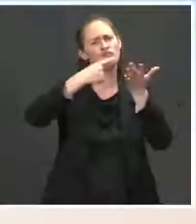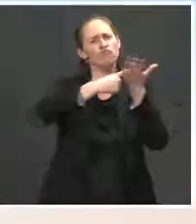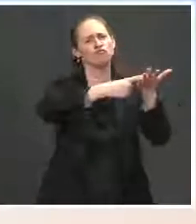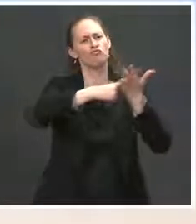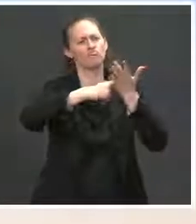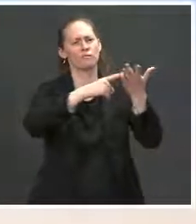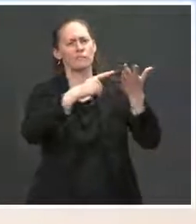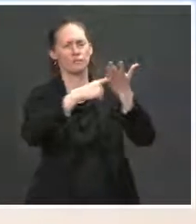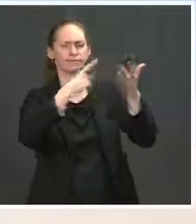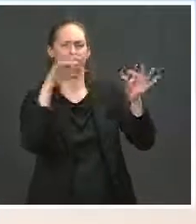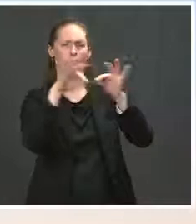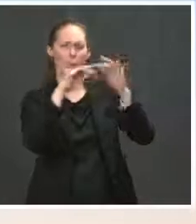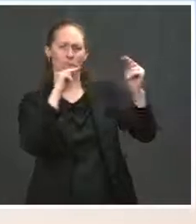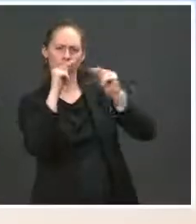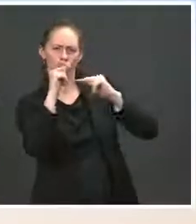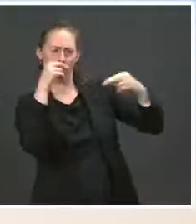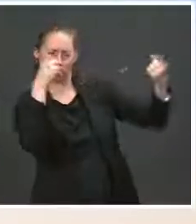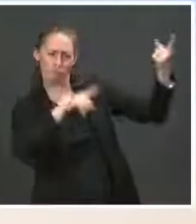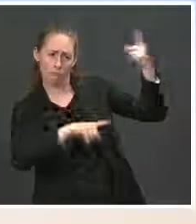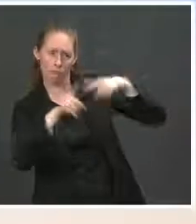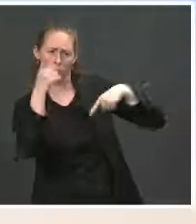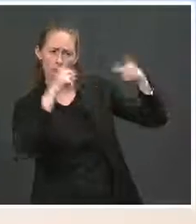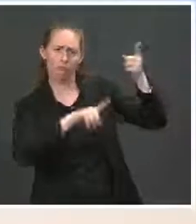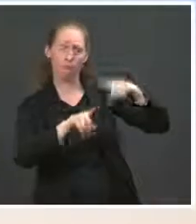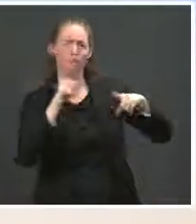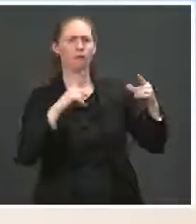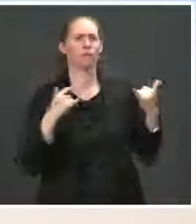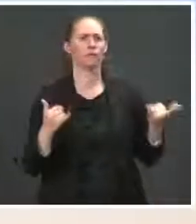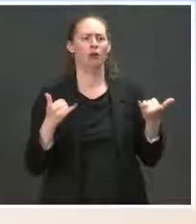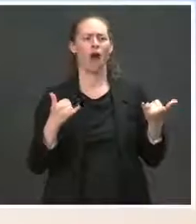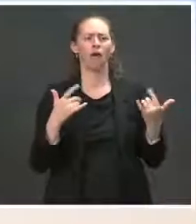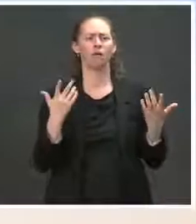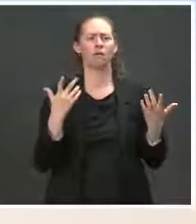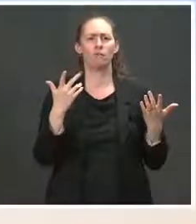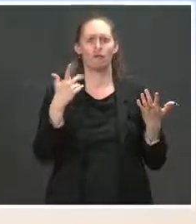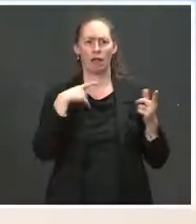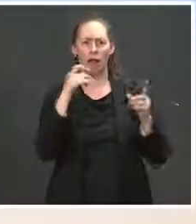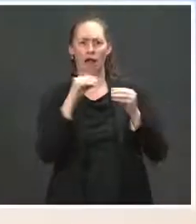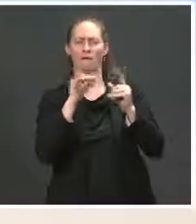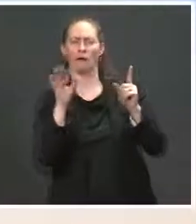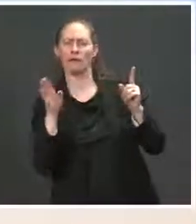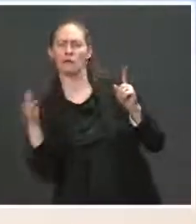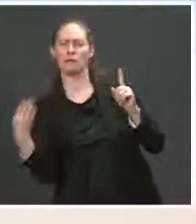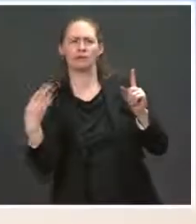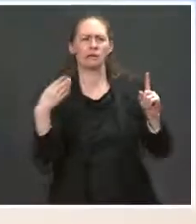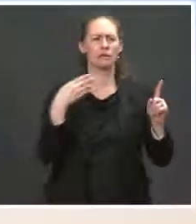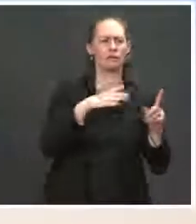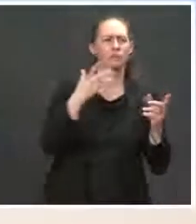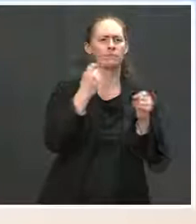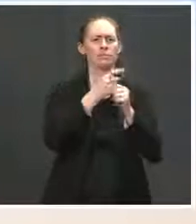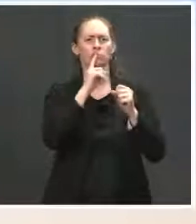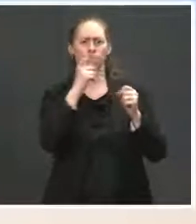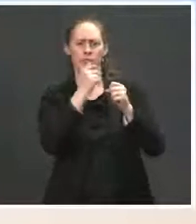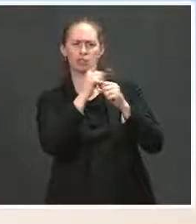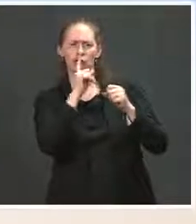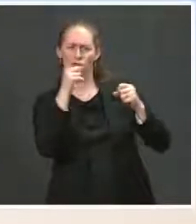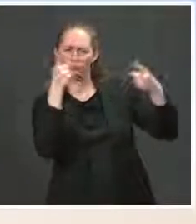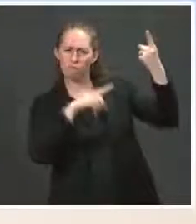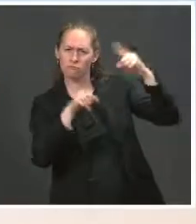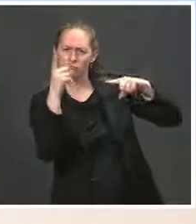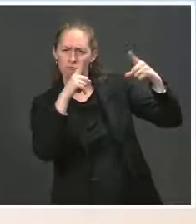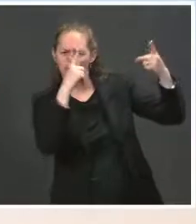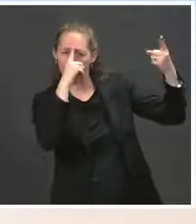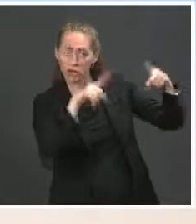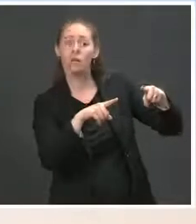— that are happening now. They're indirect, of course, on the potential for a diplomatic path forward on the — on a nuclear